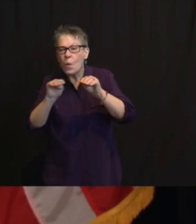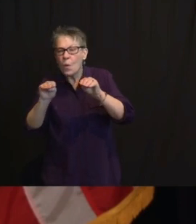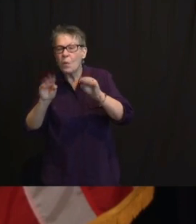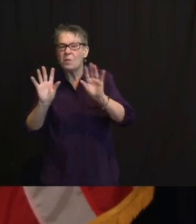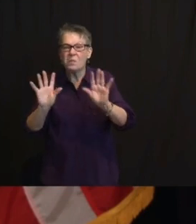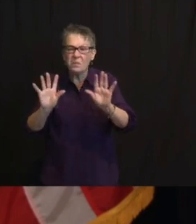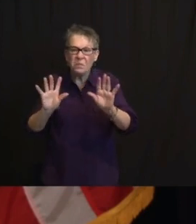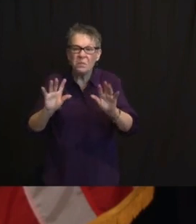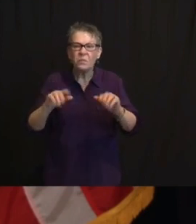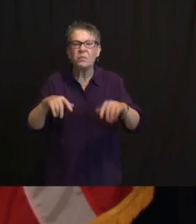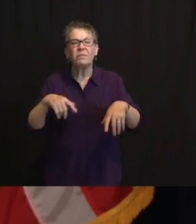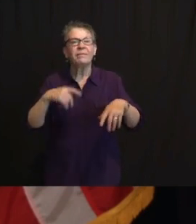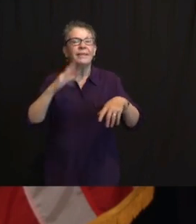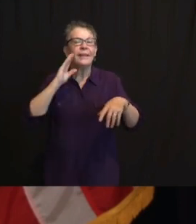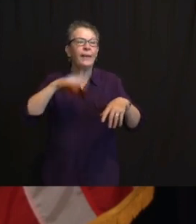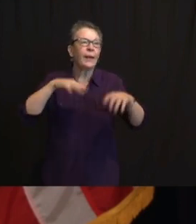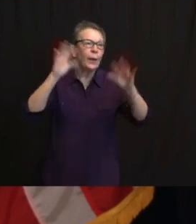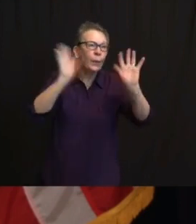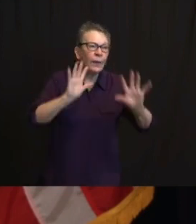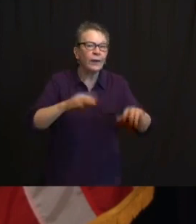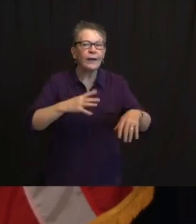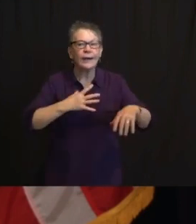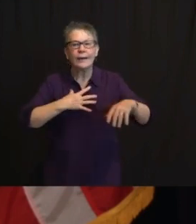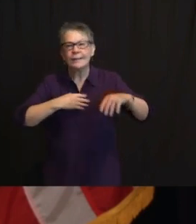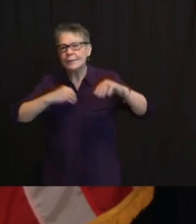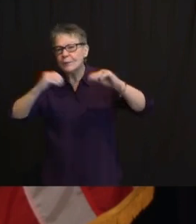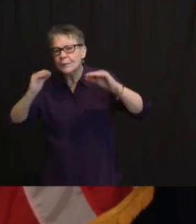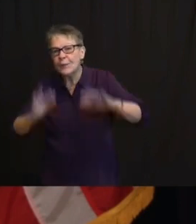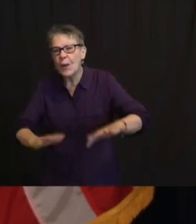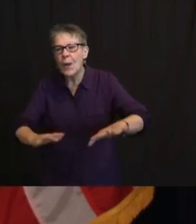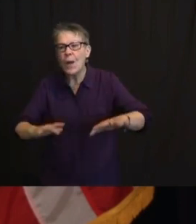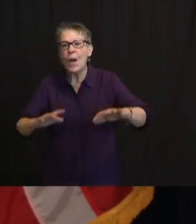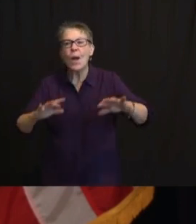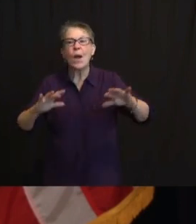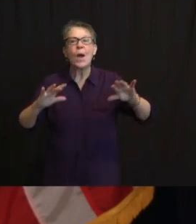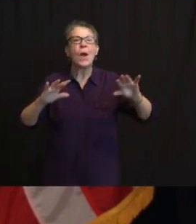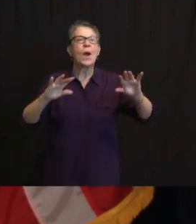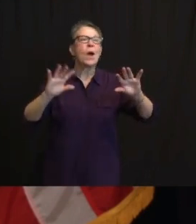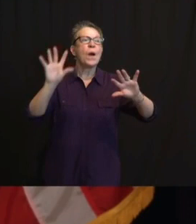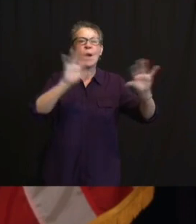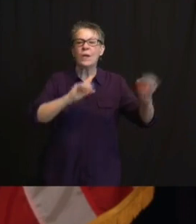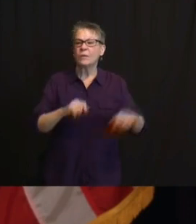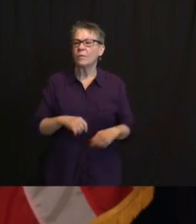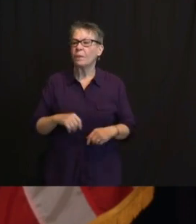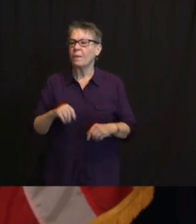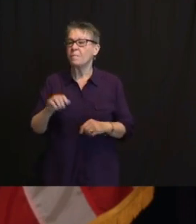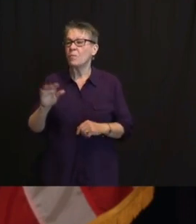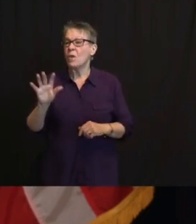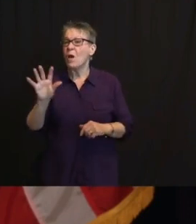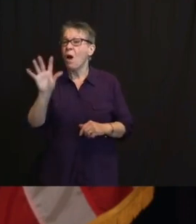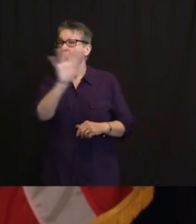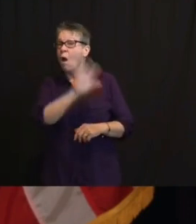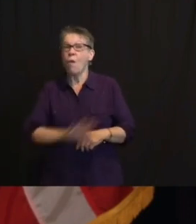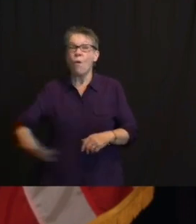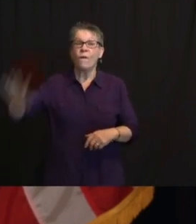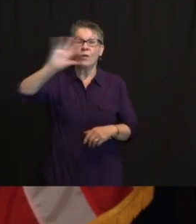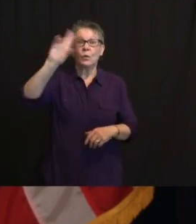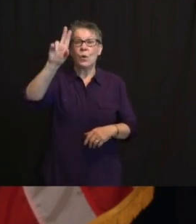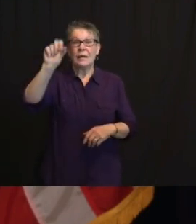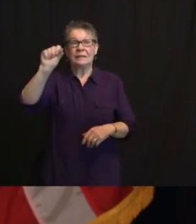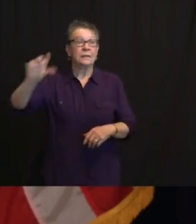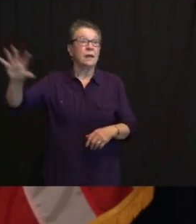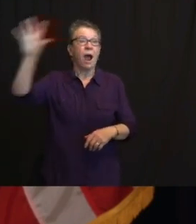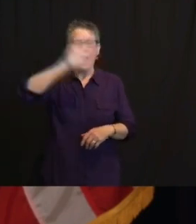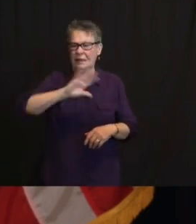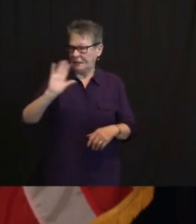THINGS. OVERALL IN THE COUNTRY, THERE IS TALK ABOUT SOME PLATEAUING OUT. SO WE ARE CONTINUING TO SEE A DECLINE